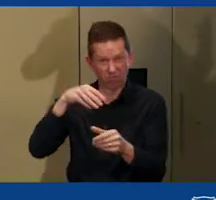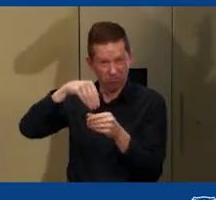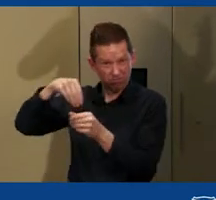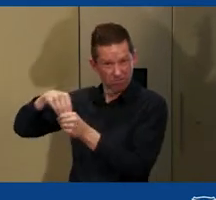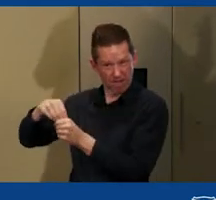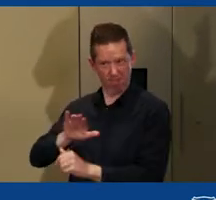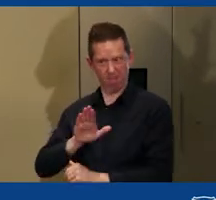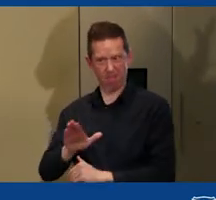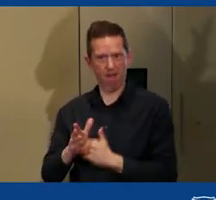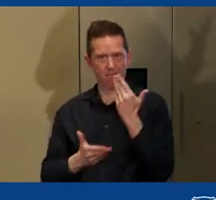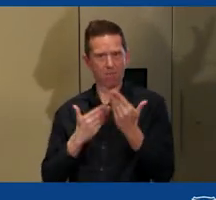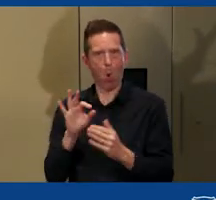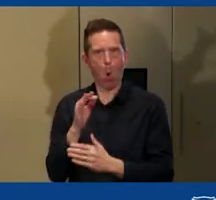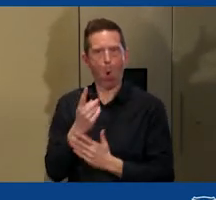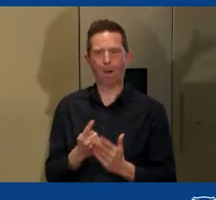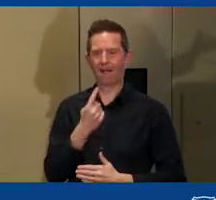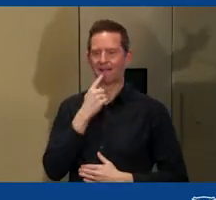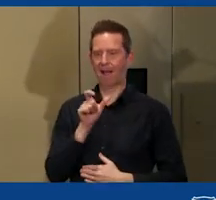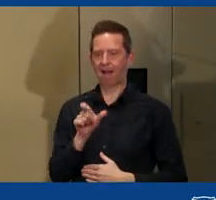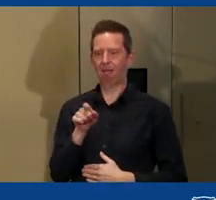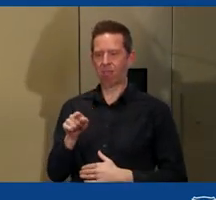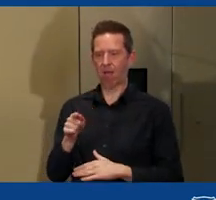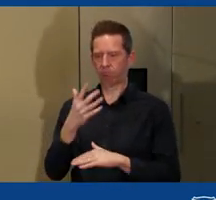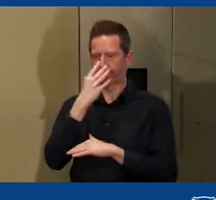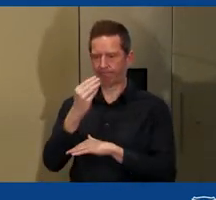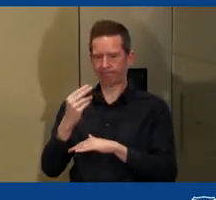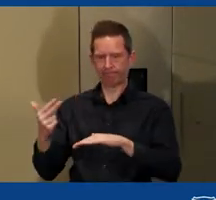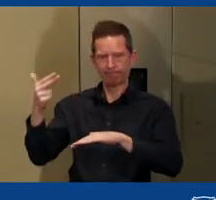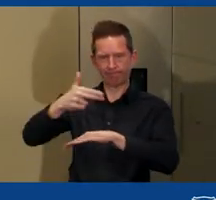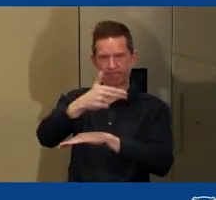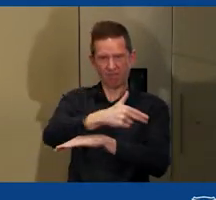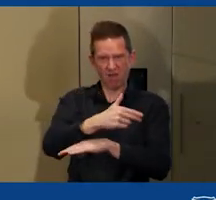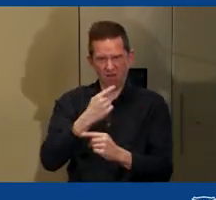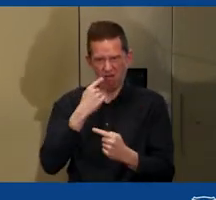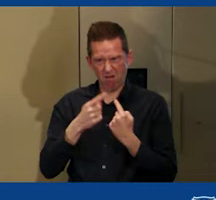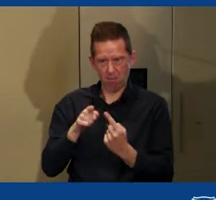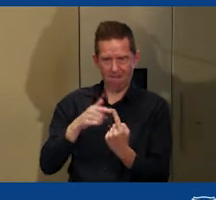really detailed knowledge of the environment.